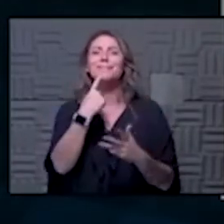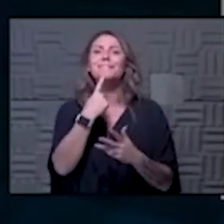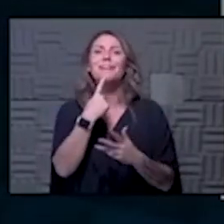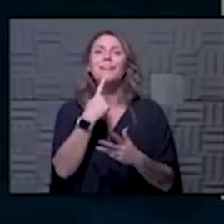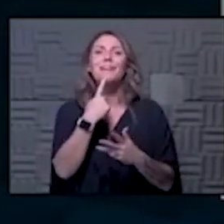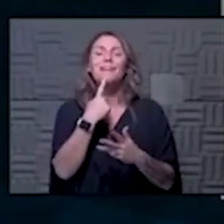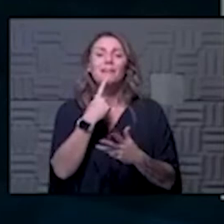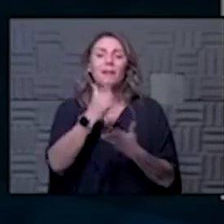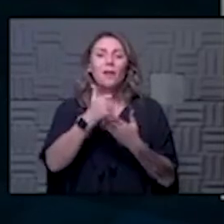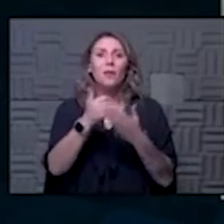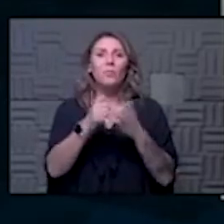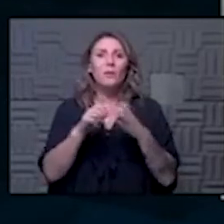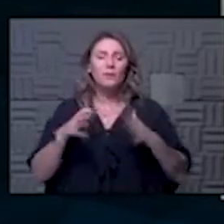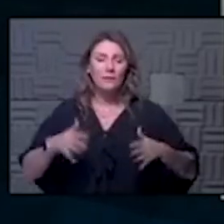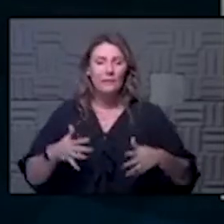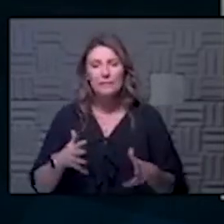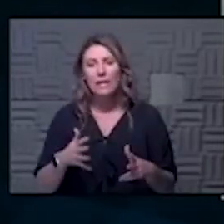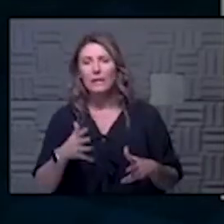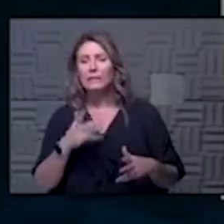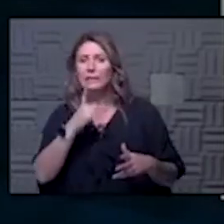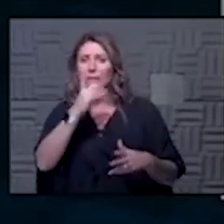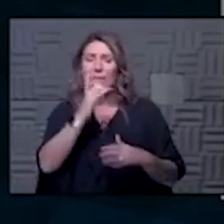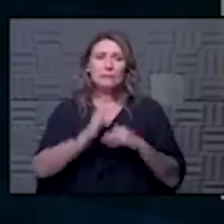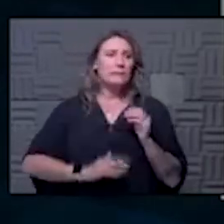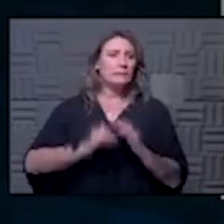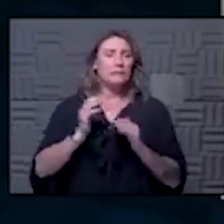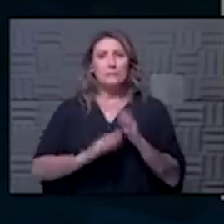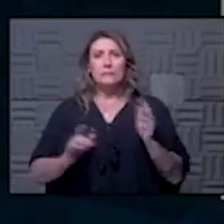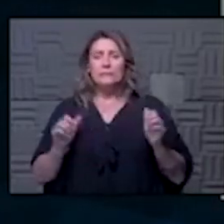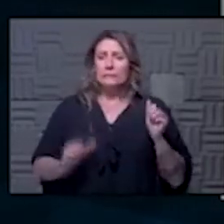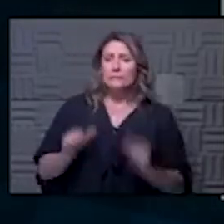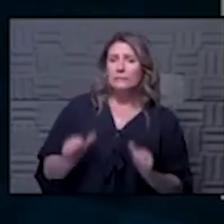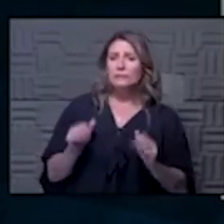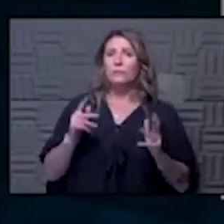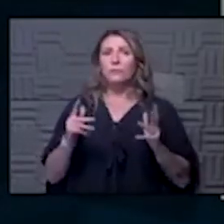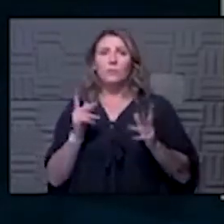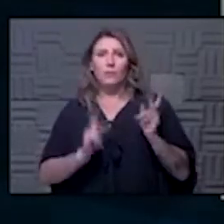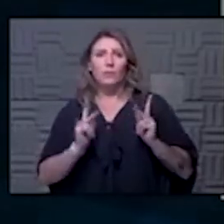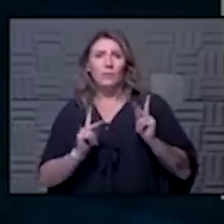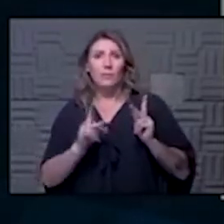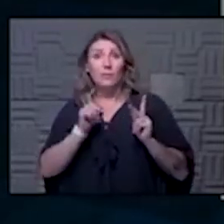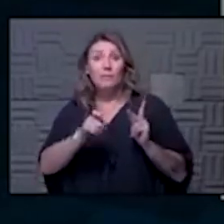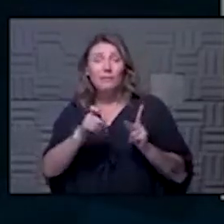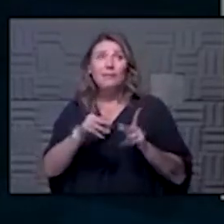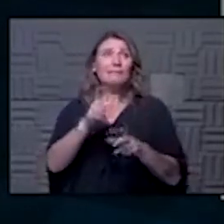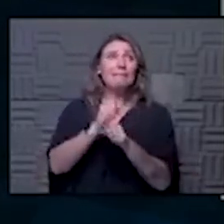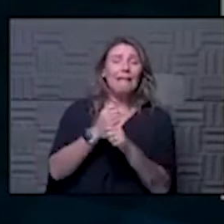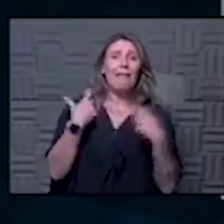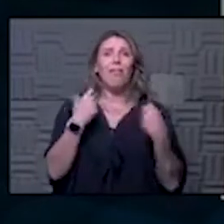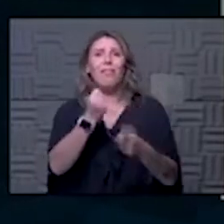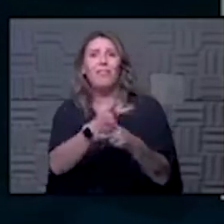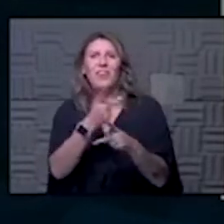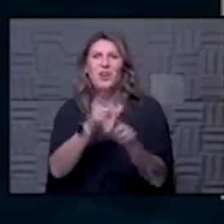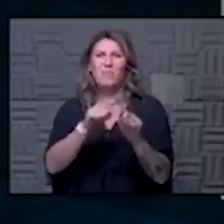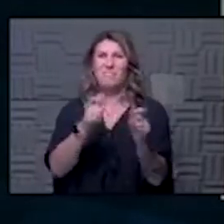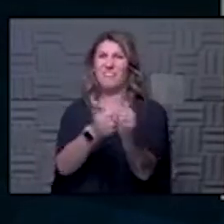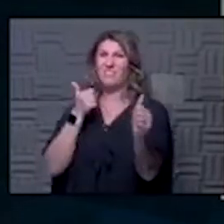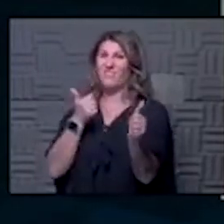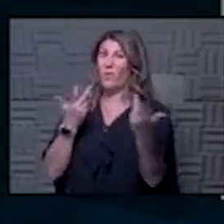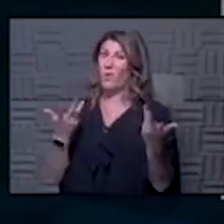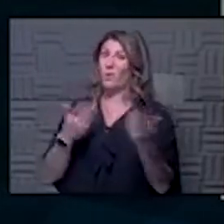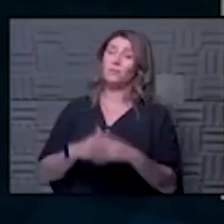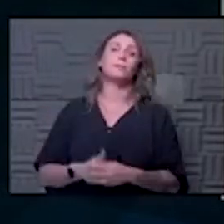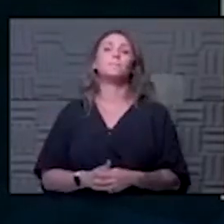to help with the anxiety and the discomfort of folks of people who need to go get health care but don't